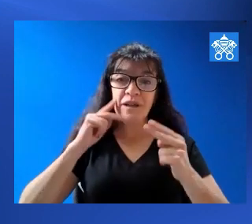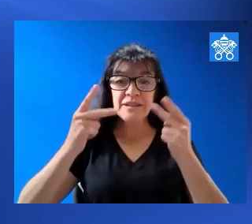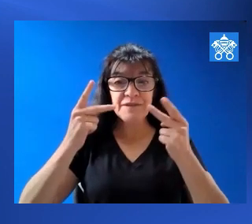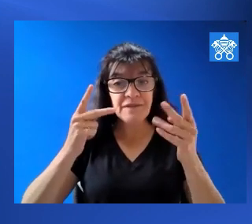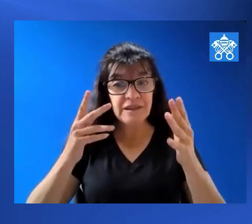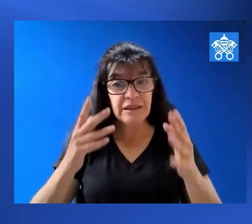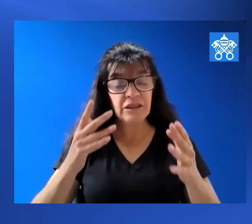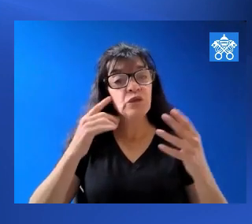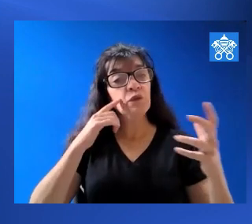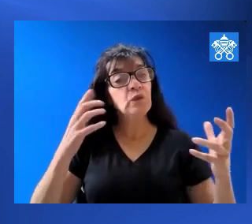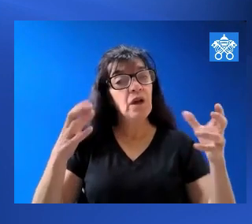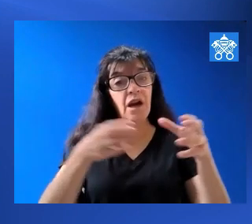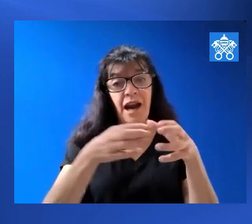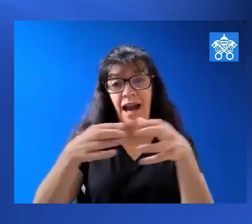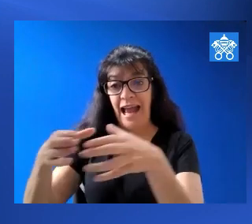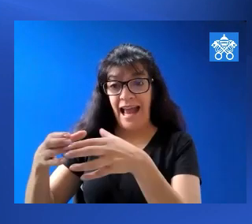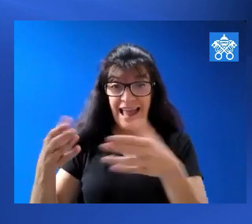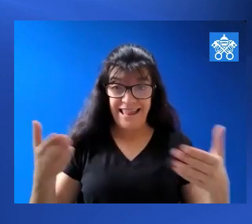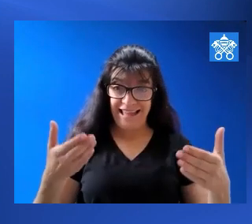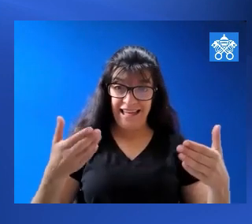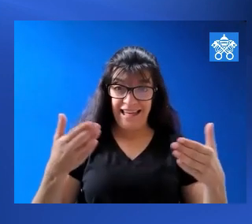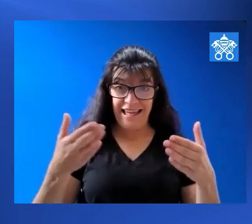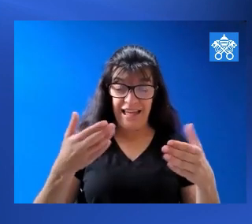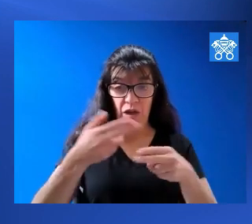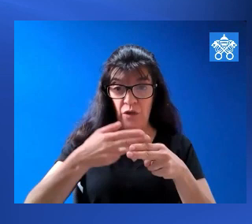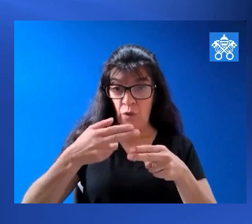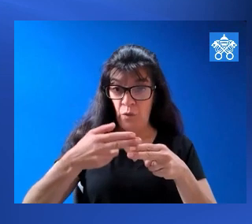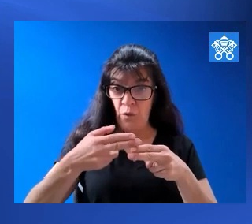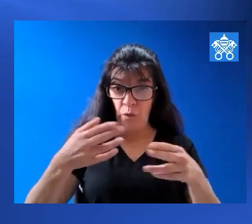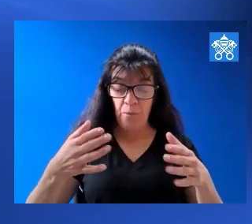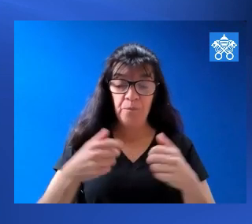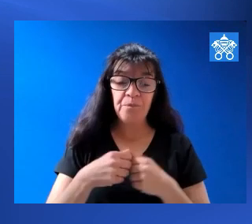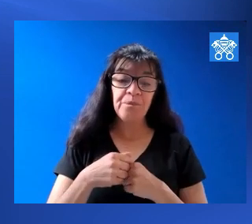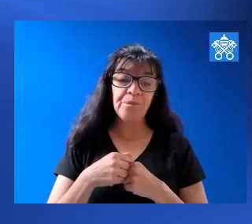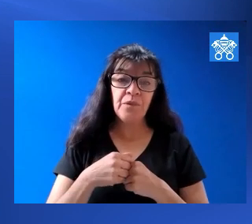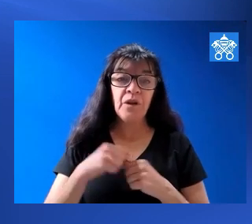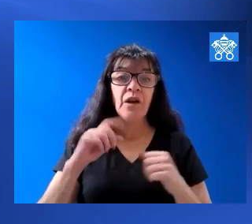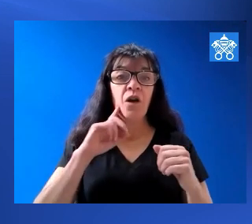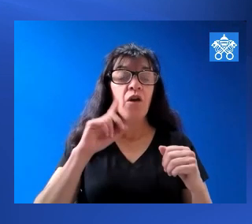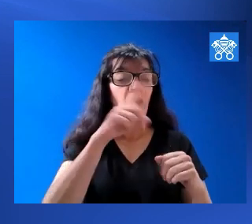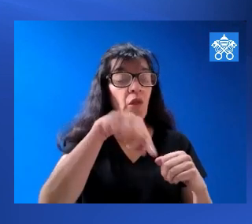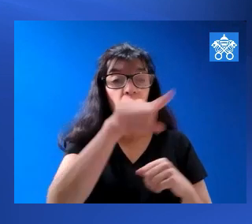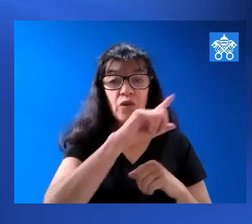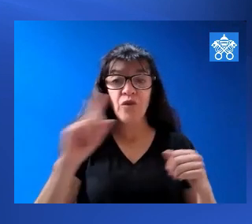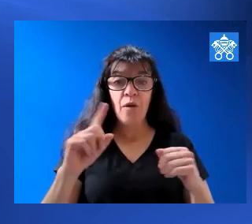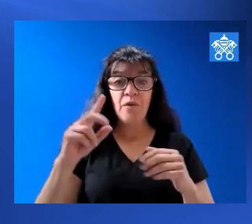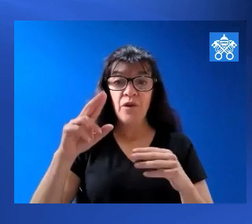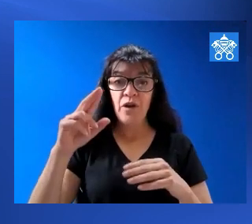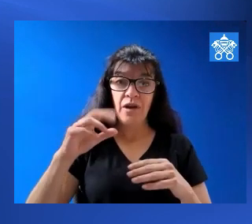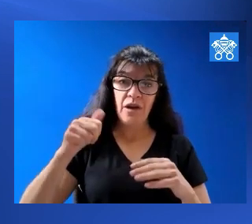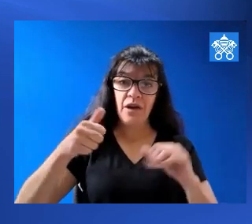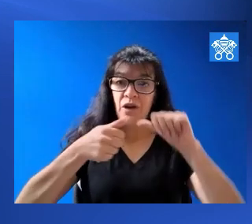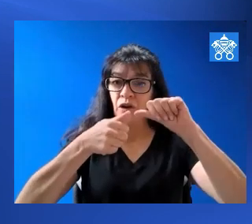associations who are gathered here in the square. and I greet those from the North American College gathered here in Rome,